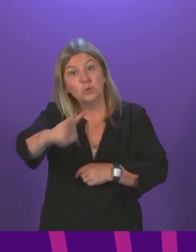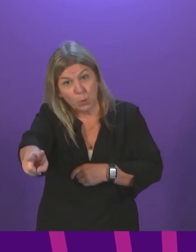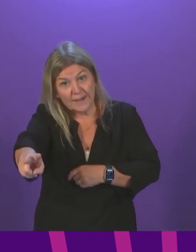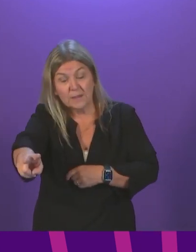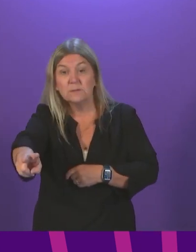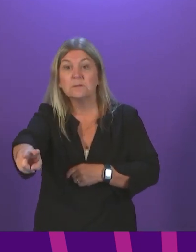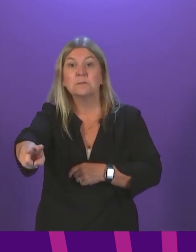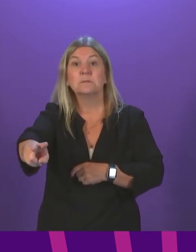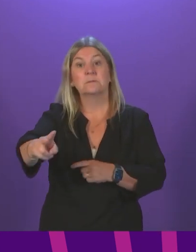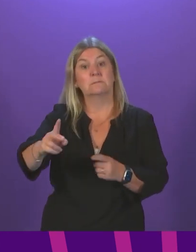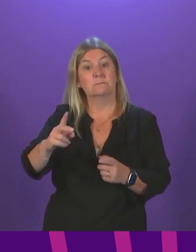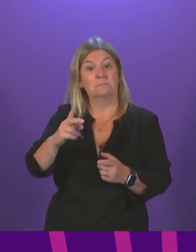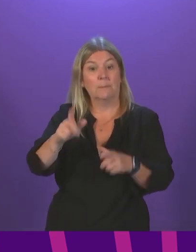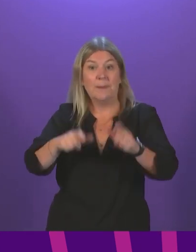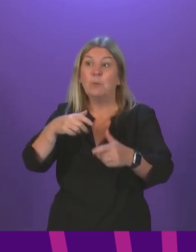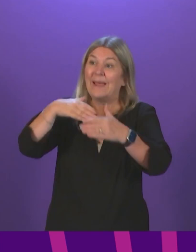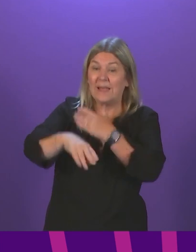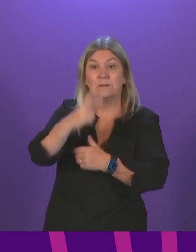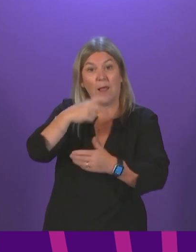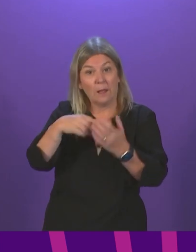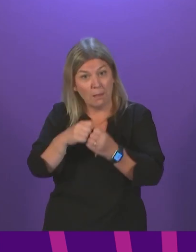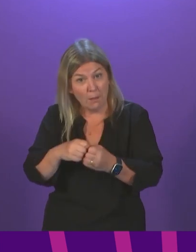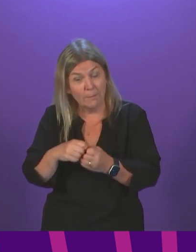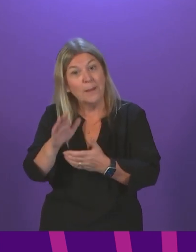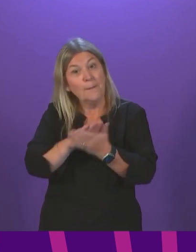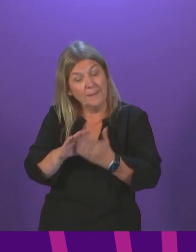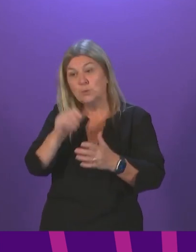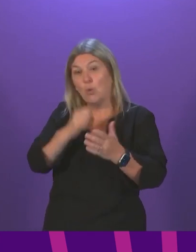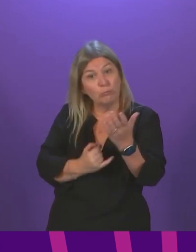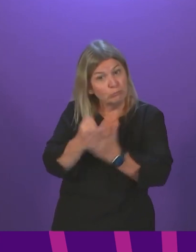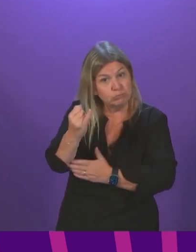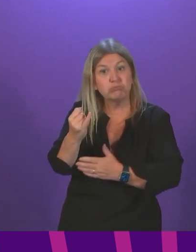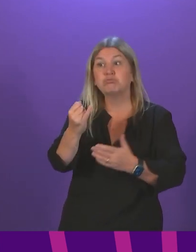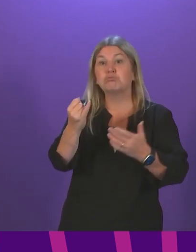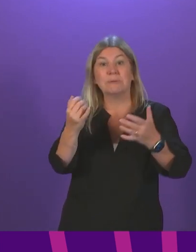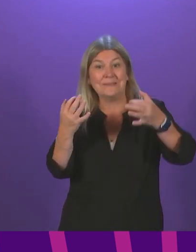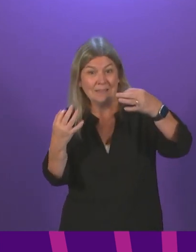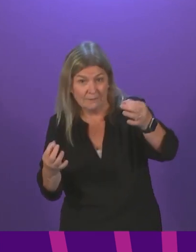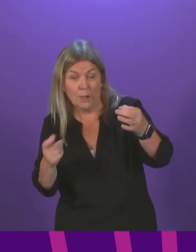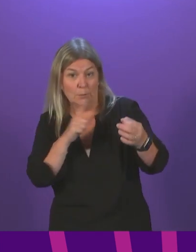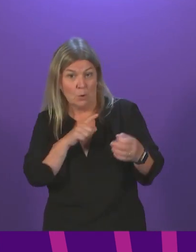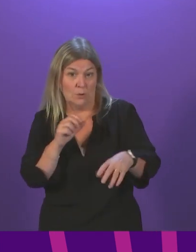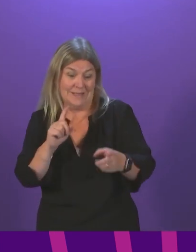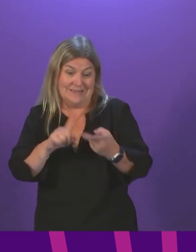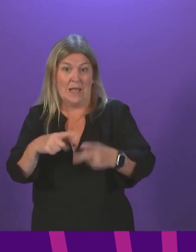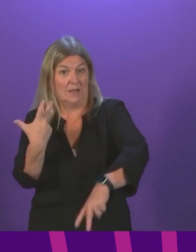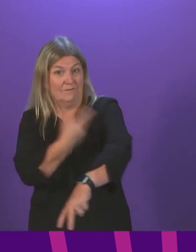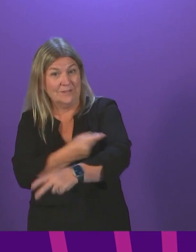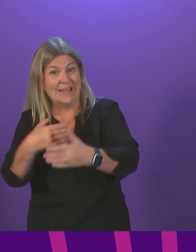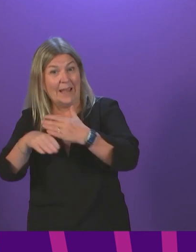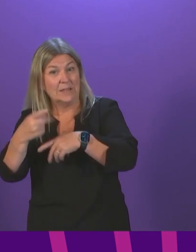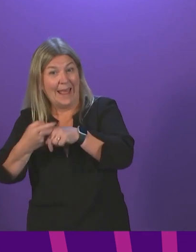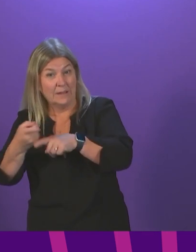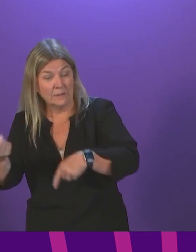my constituents will be denied getting a vaccine certificate simply because they were vaccinated in England? First Minister. Yes,